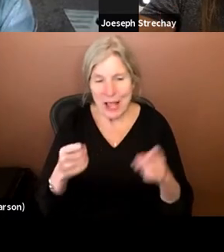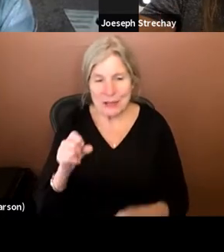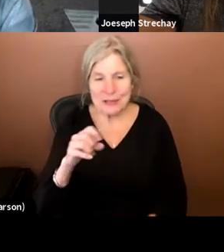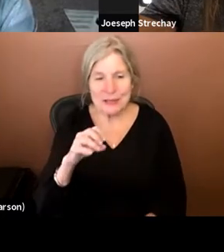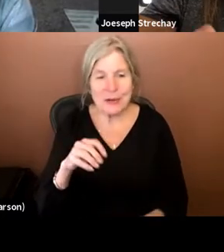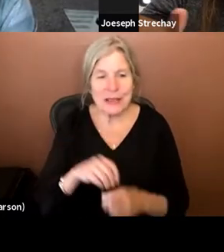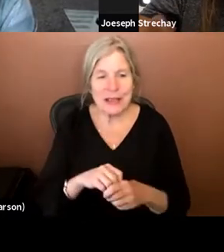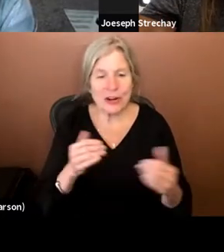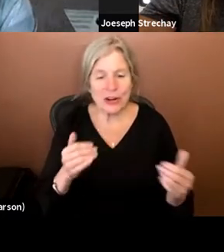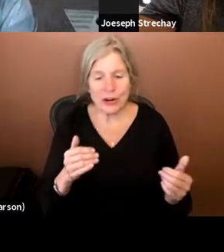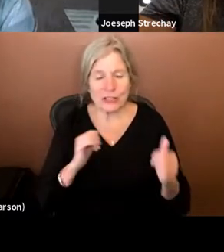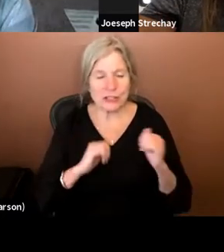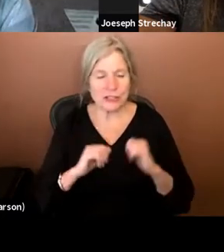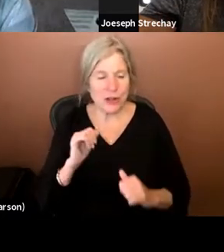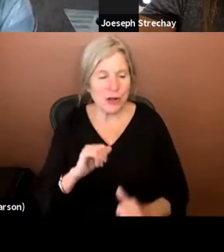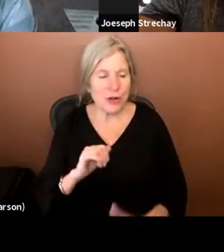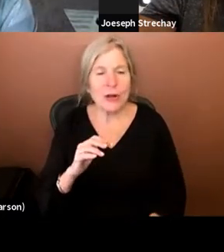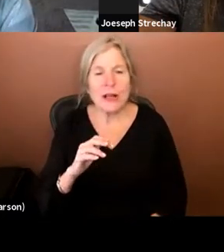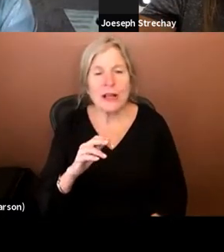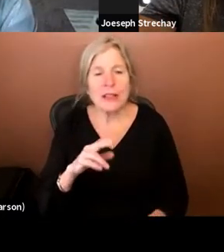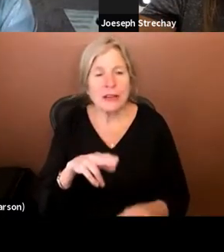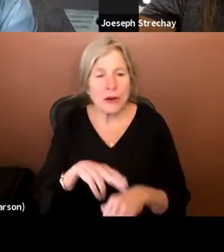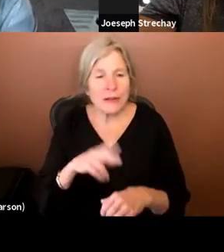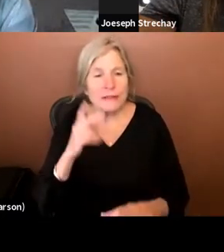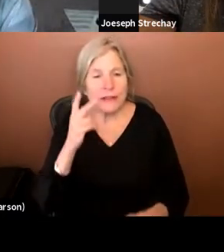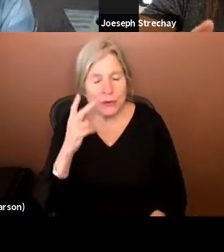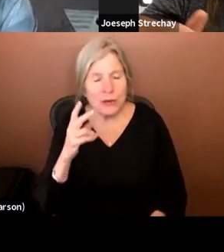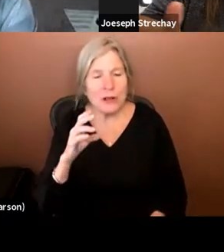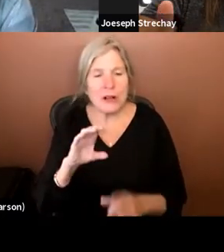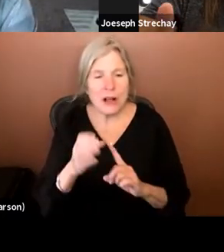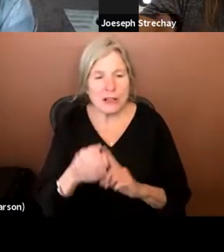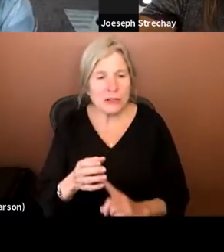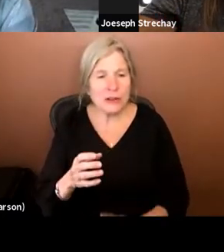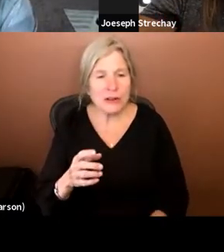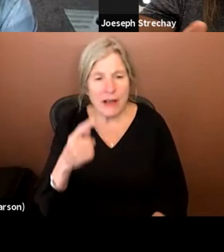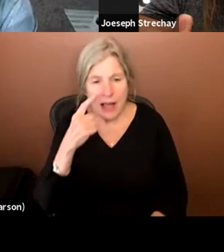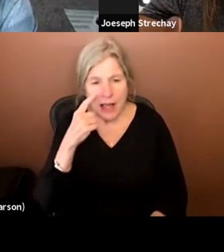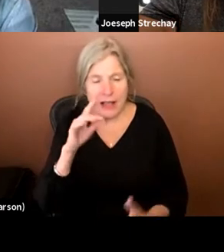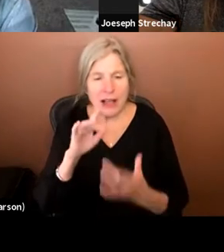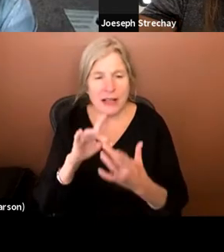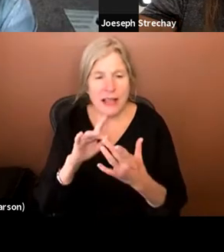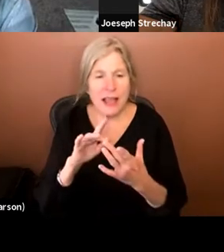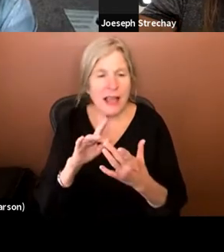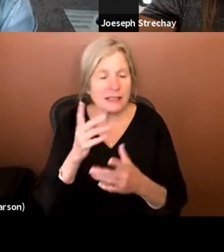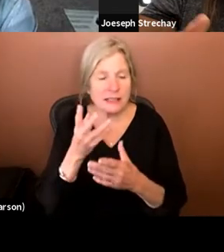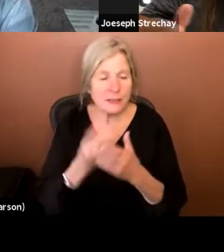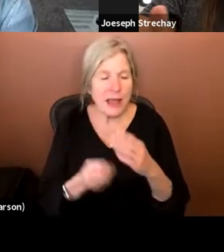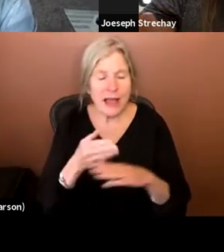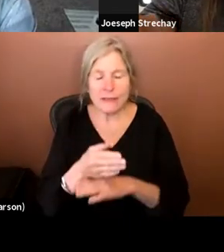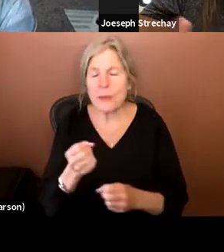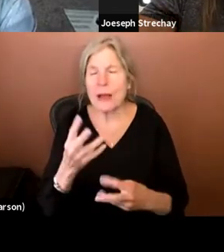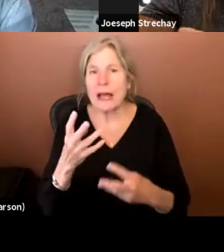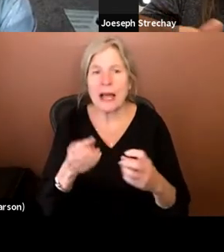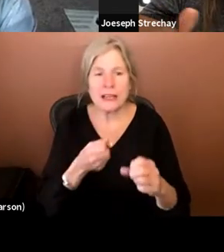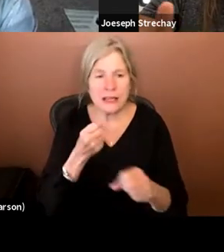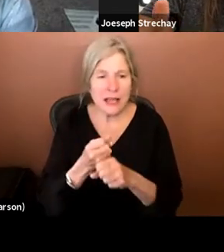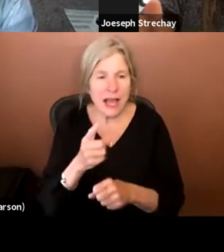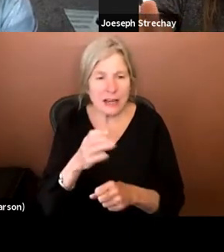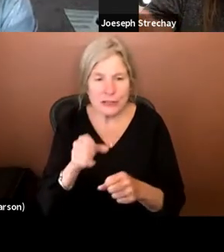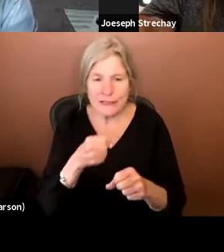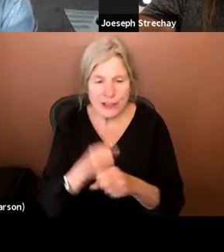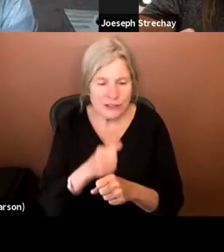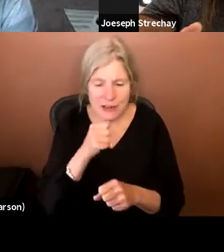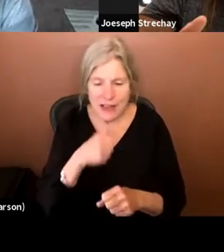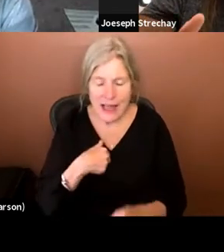know, in our current show, the social norms and visual and cultural norms of eye contact disappear after hundreds of years of not having